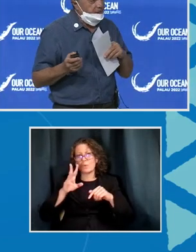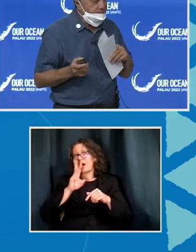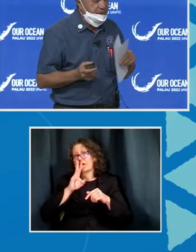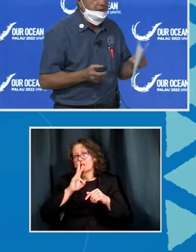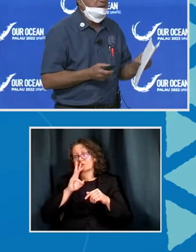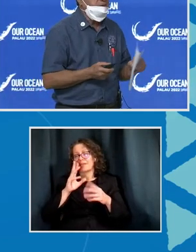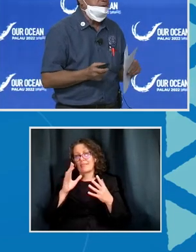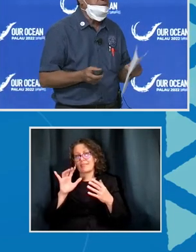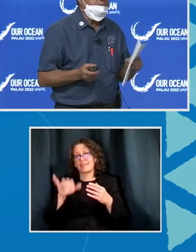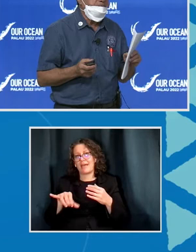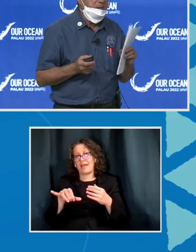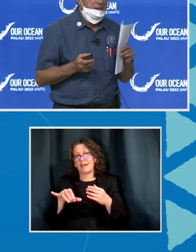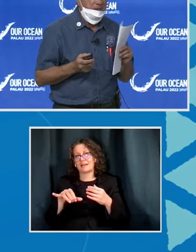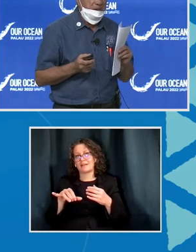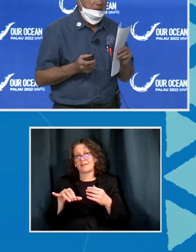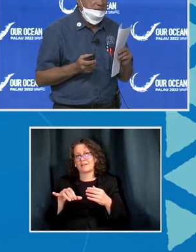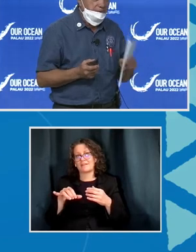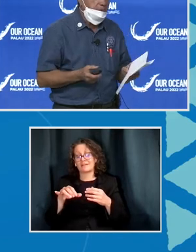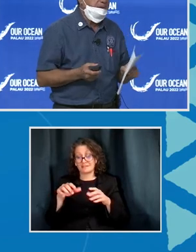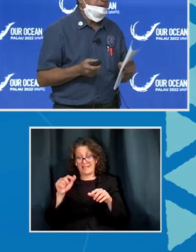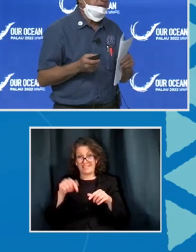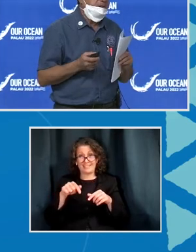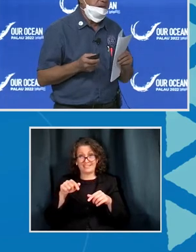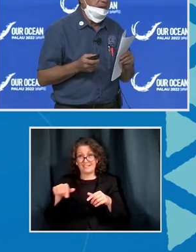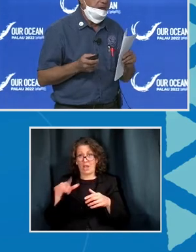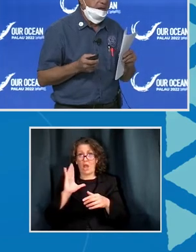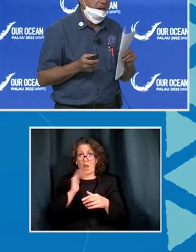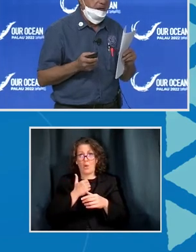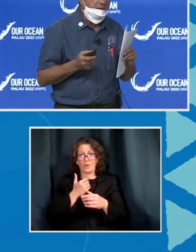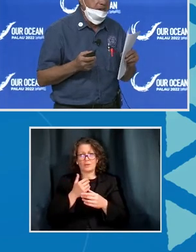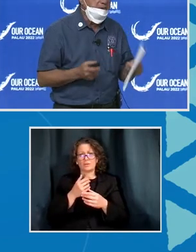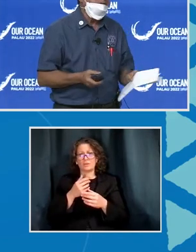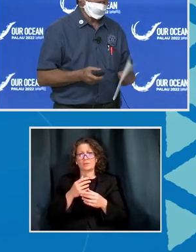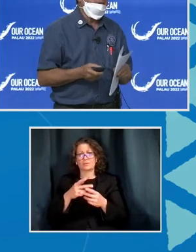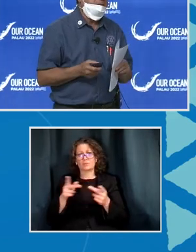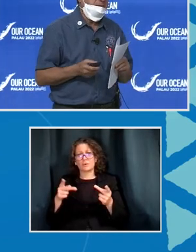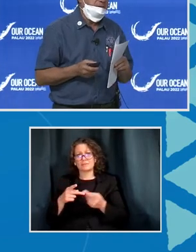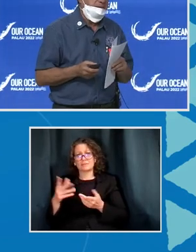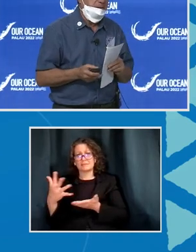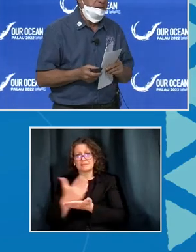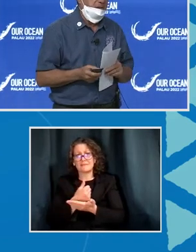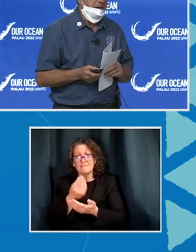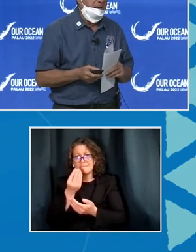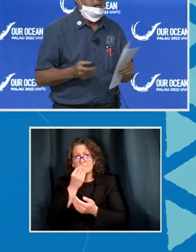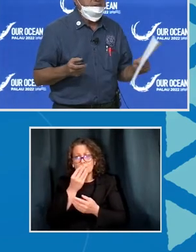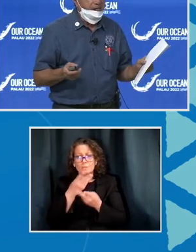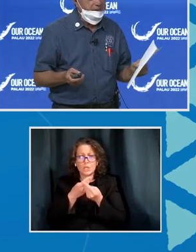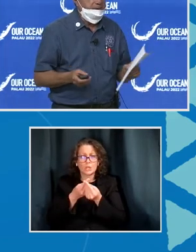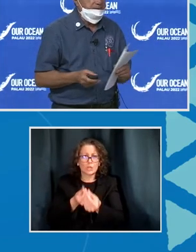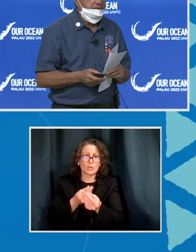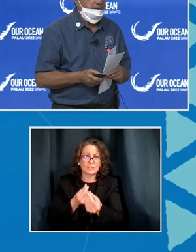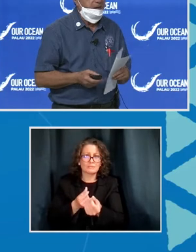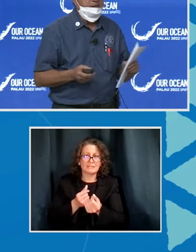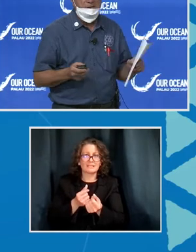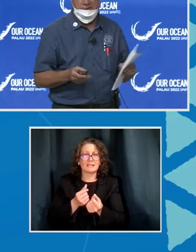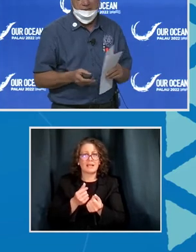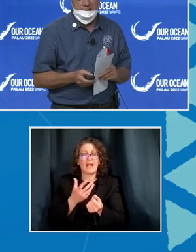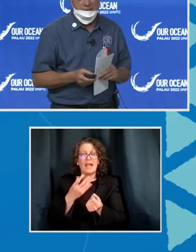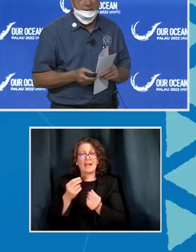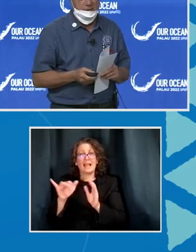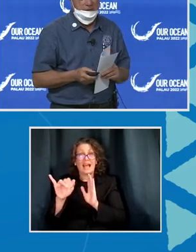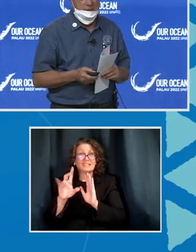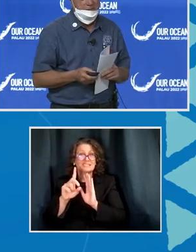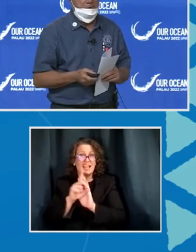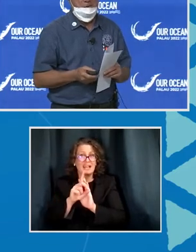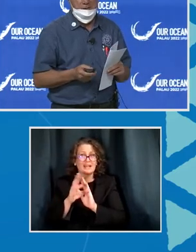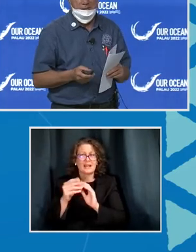our source of food and nourishment. And identity and culture